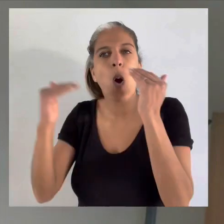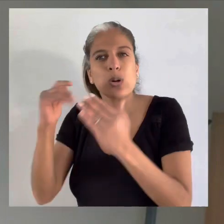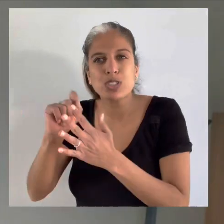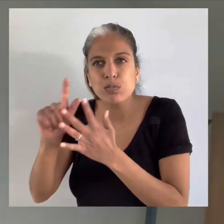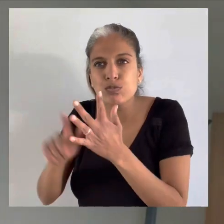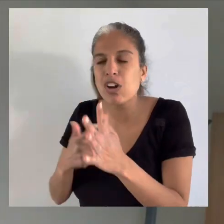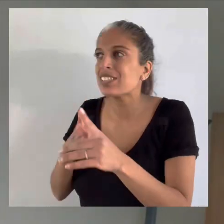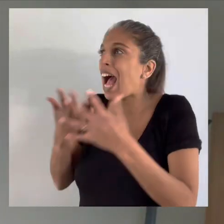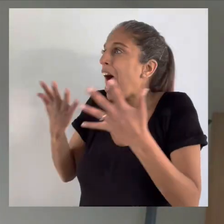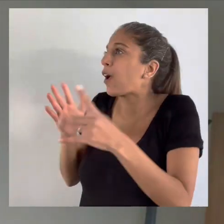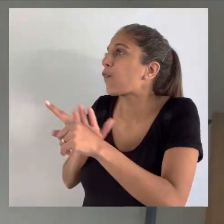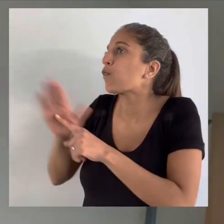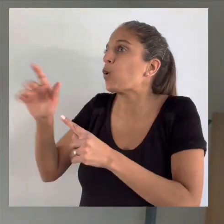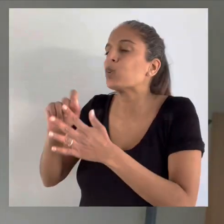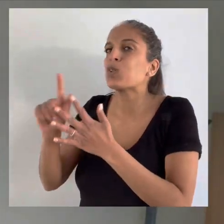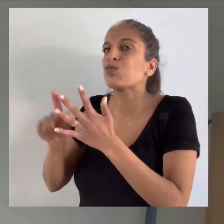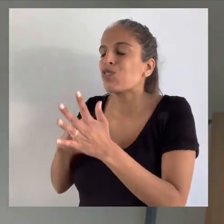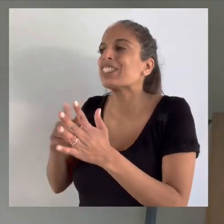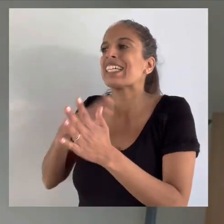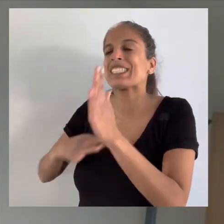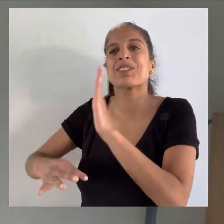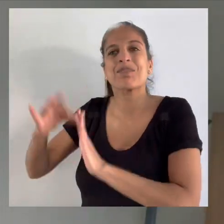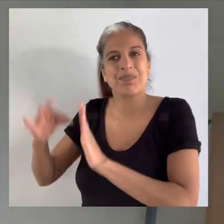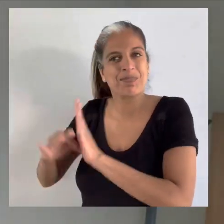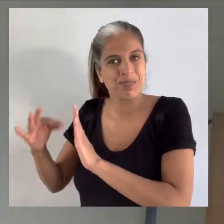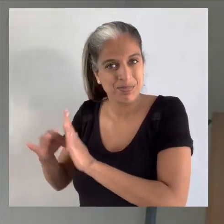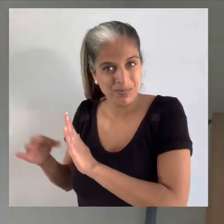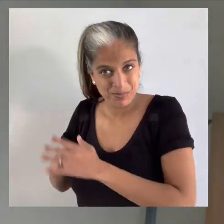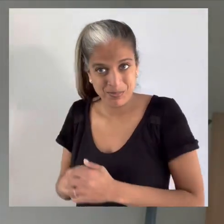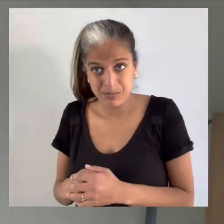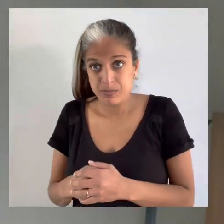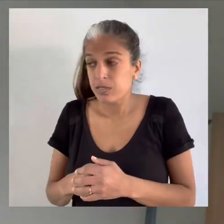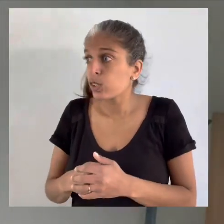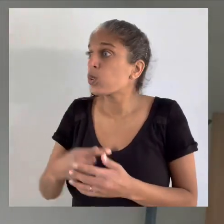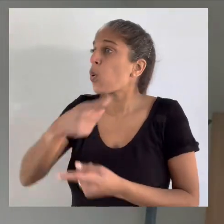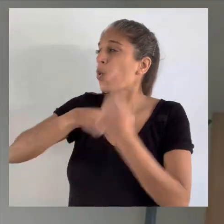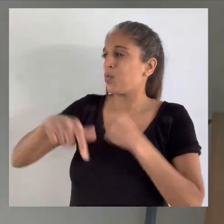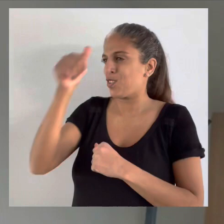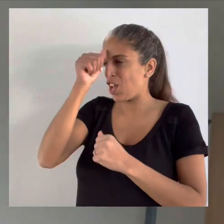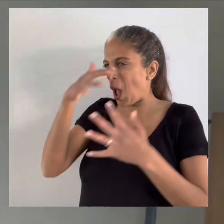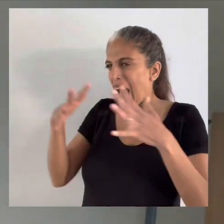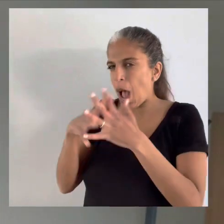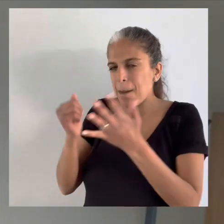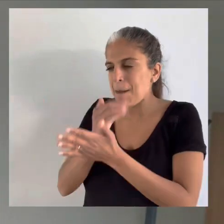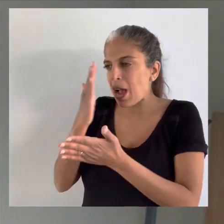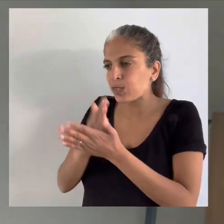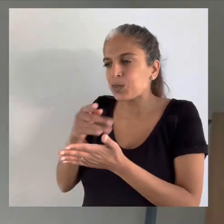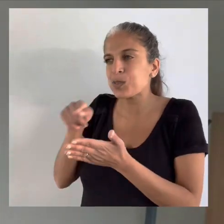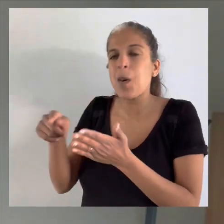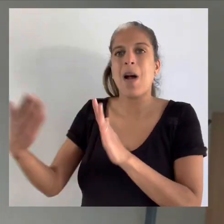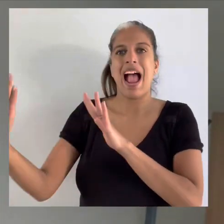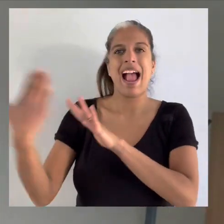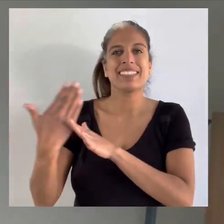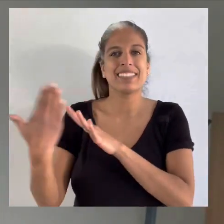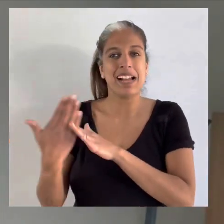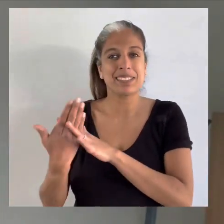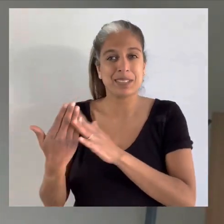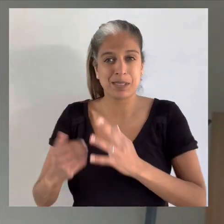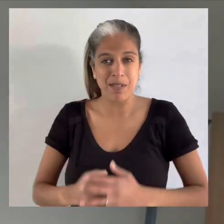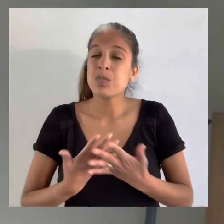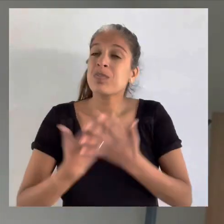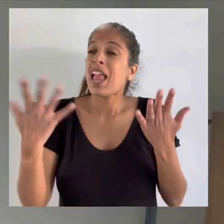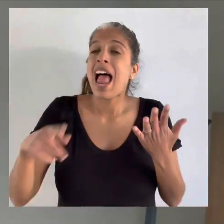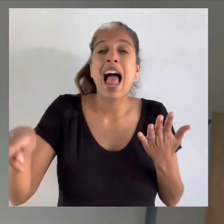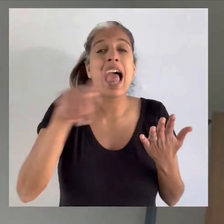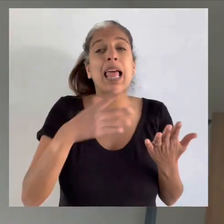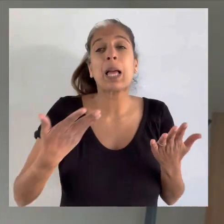great next steps as a result of this. It's highlighted some issues with some of our older projects and any of our future projects. We know what we need to do to